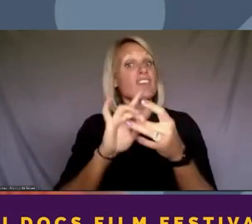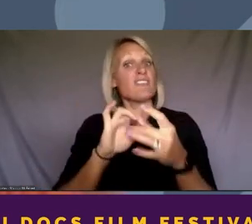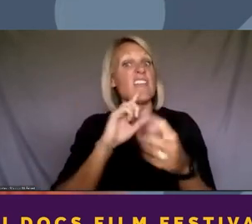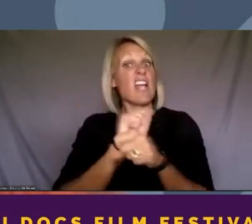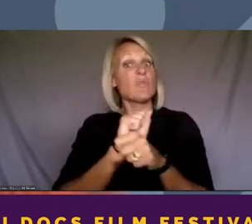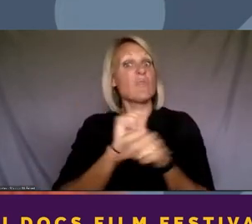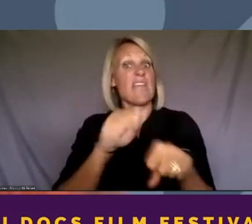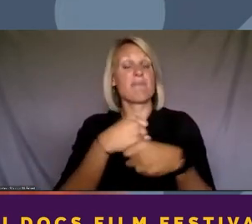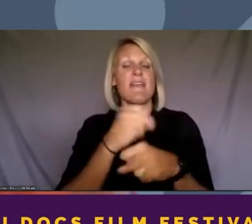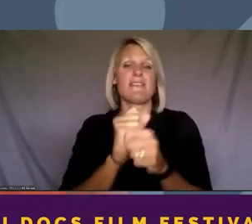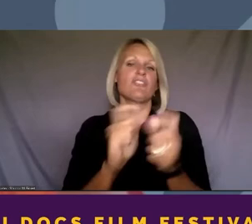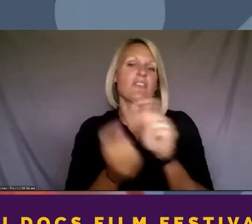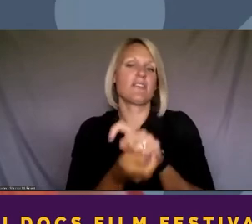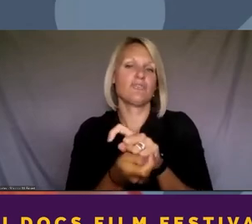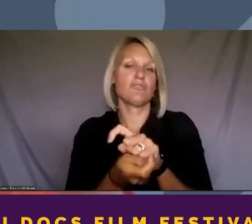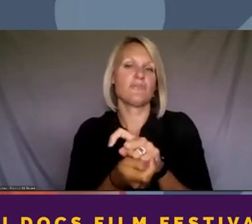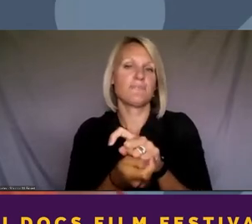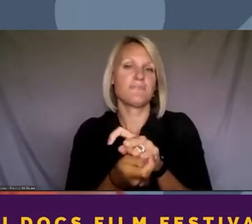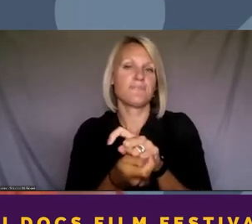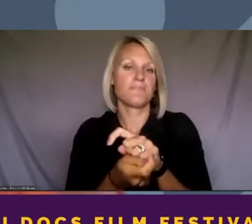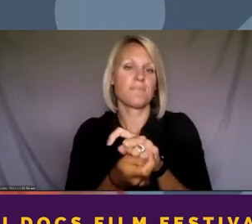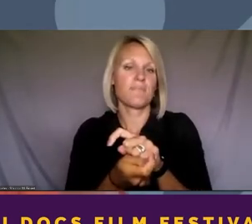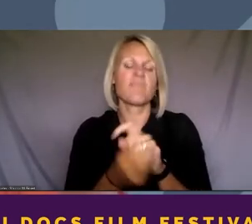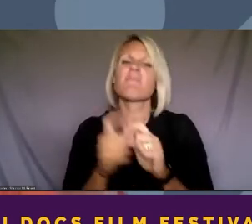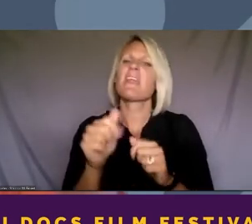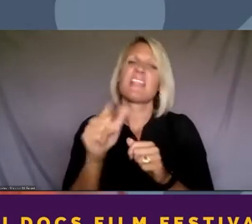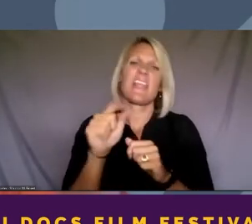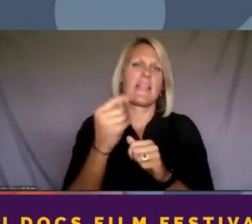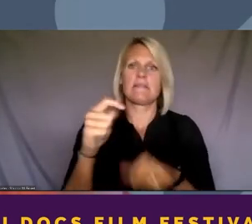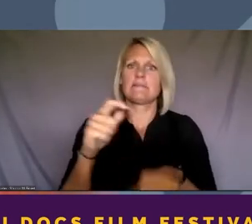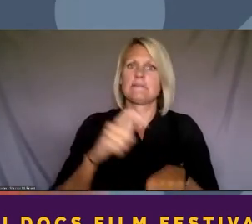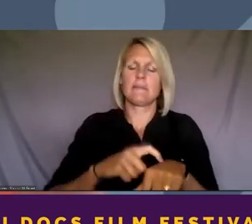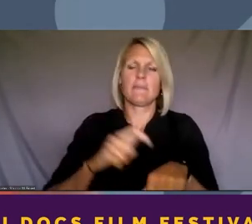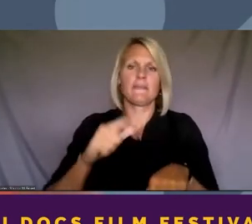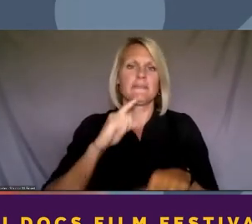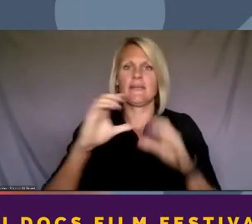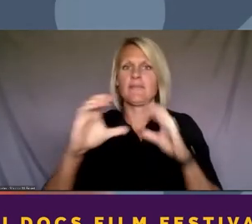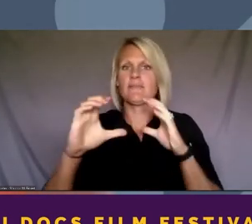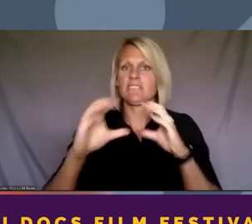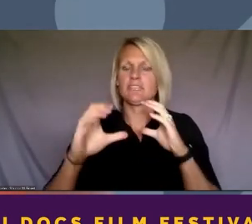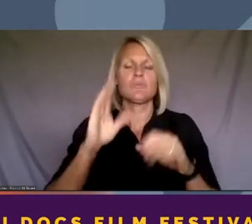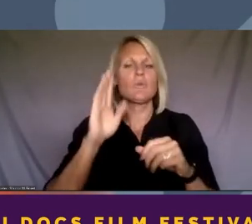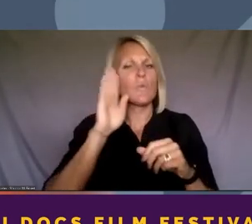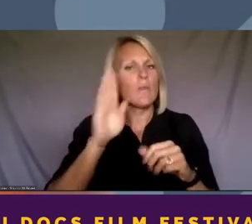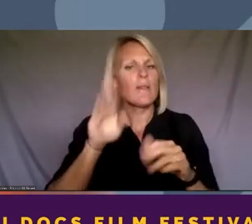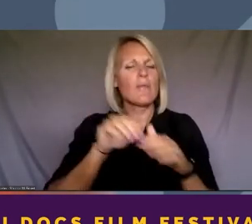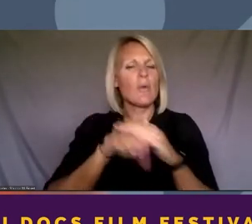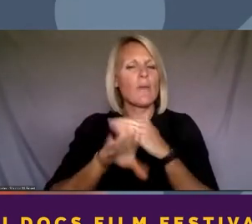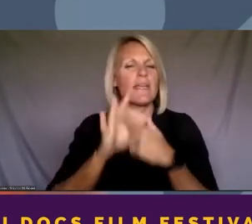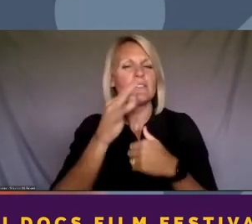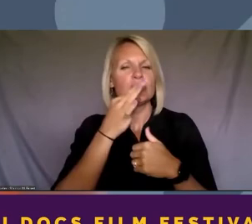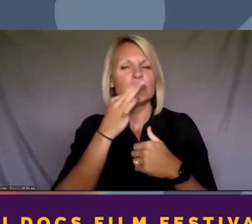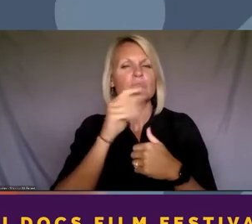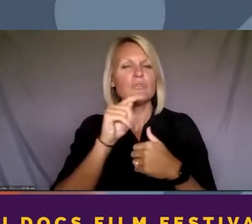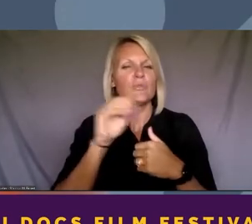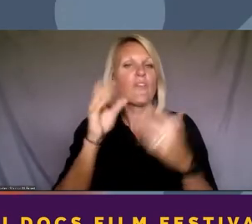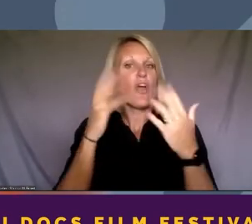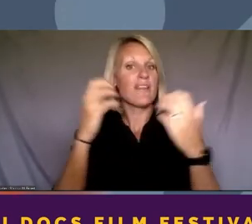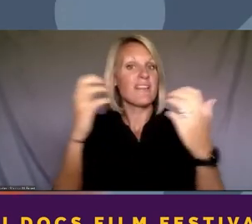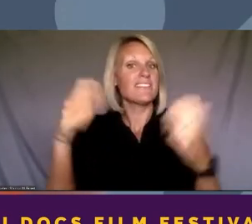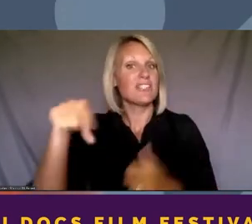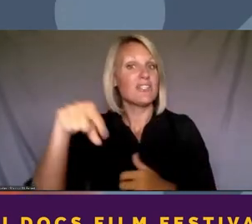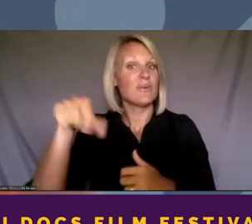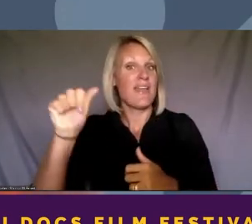the change. And so, and at any time, again, this is a conversation we're going to be heading in, in just a moment to our audience Q&A.